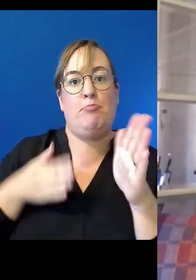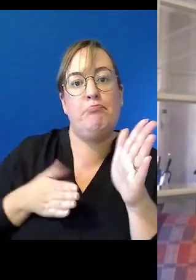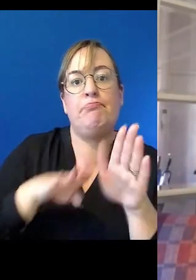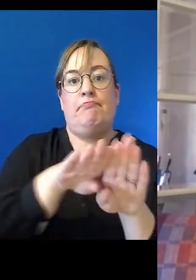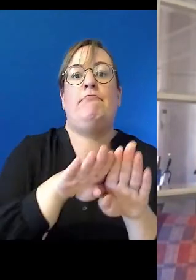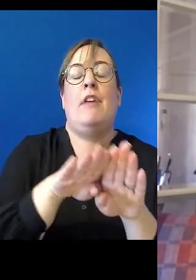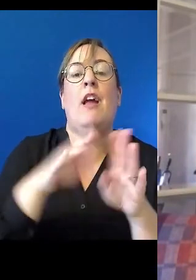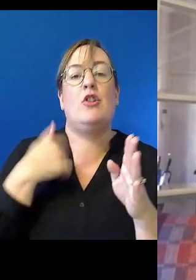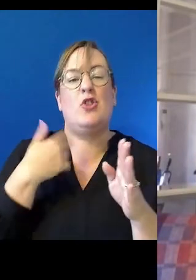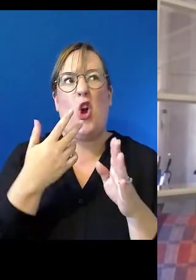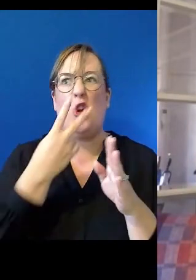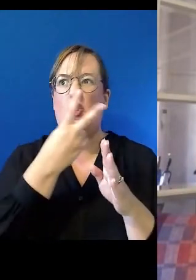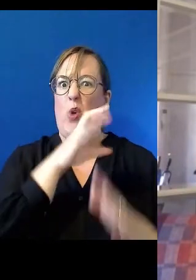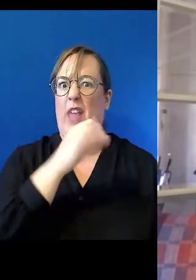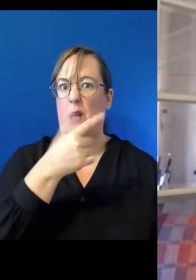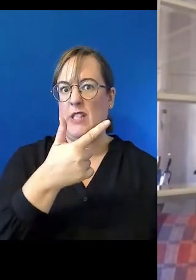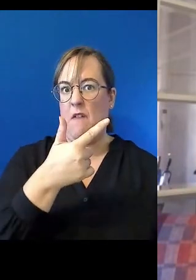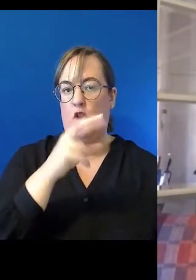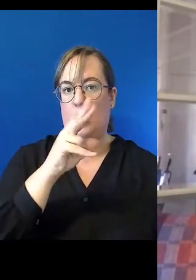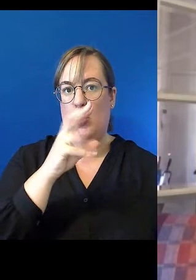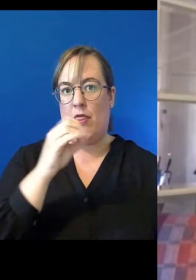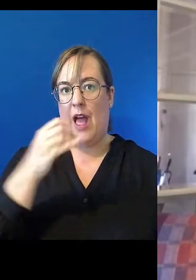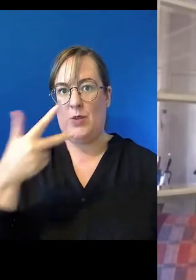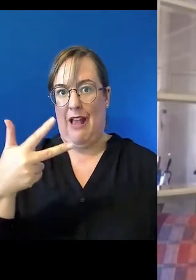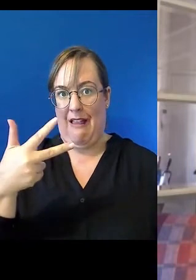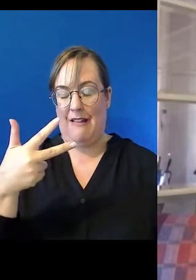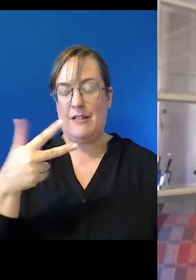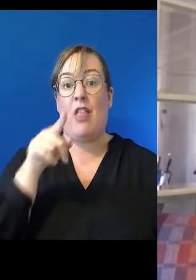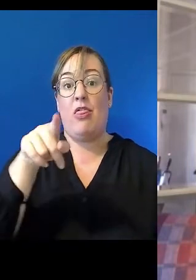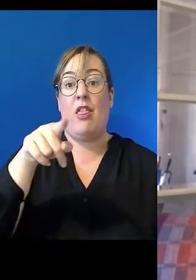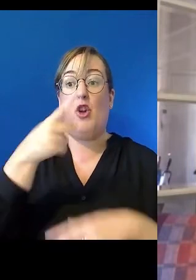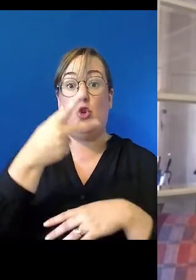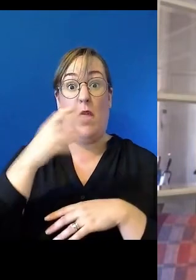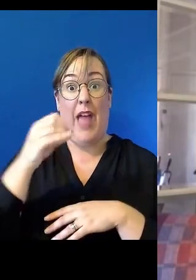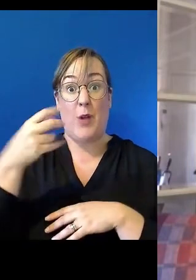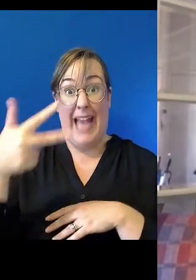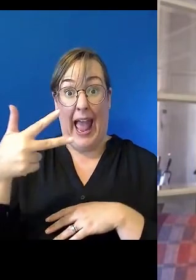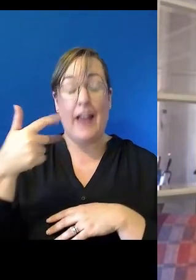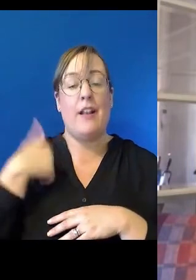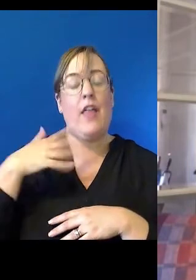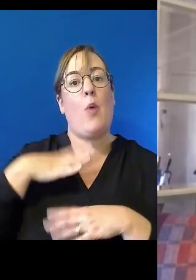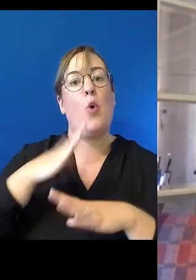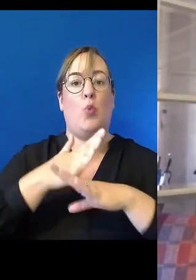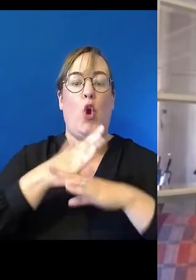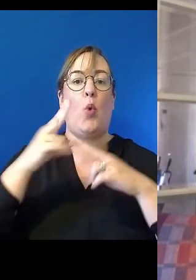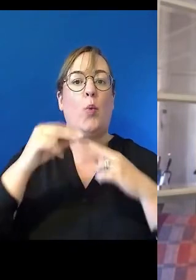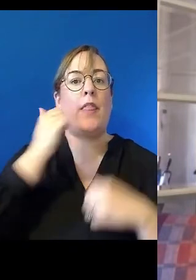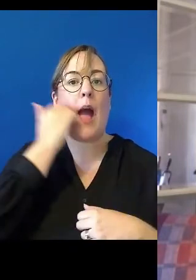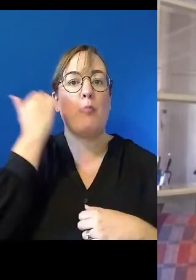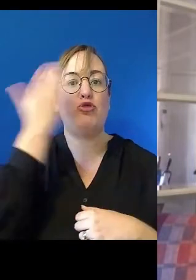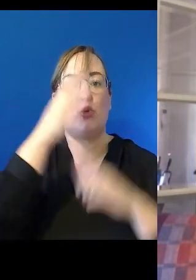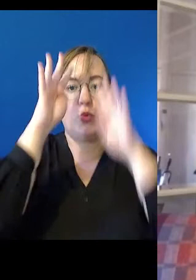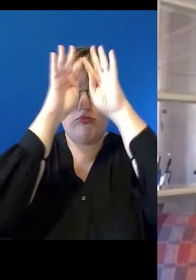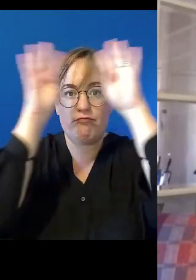2008, there was, you know, the big announcement that the government was going to work with Aboriginal and Torres Strait Islander people on, on,